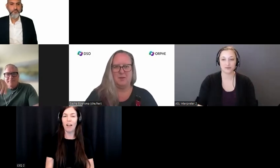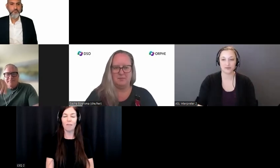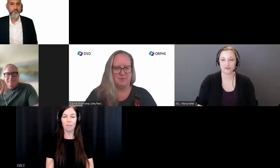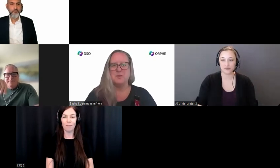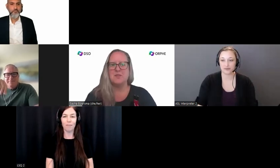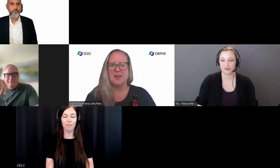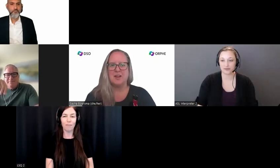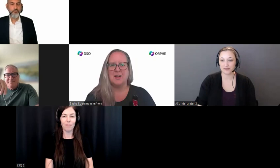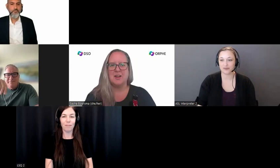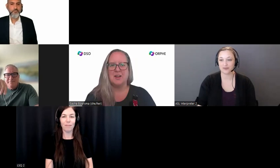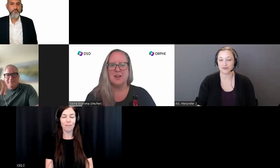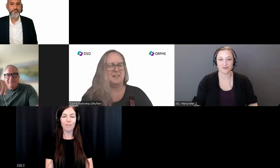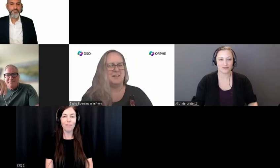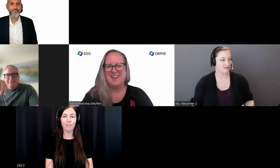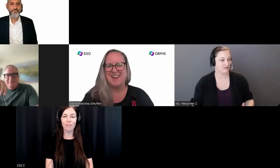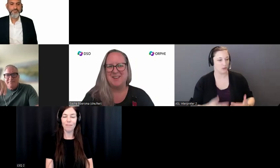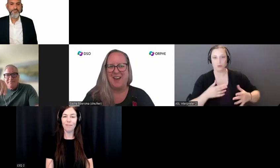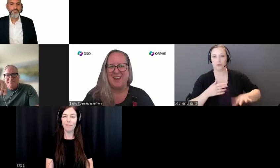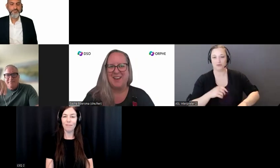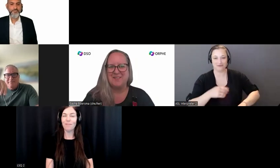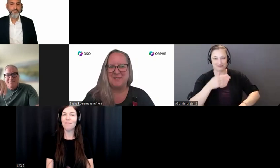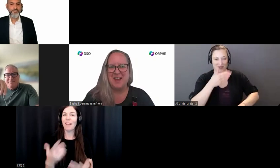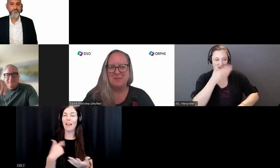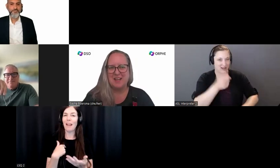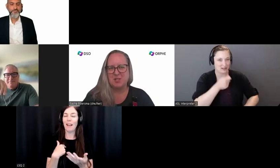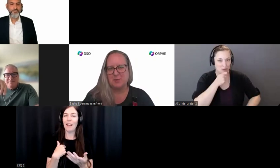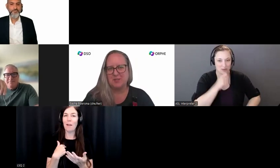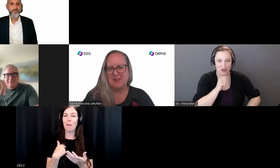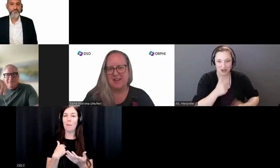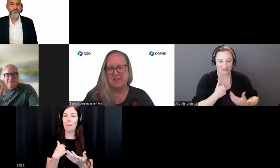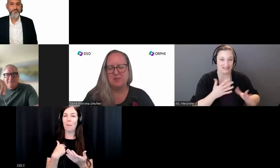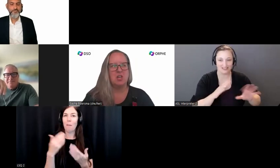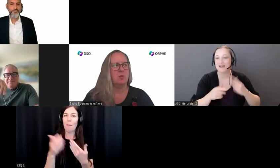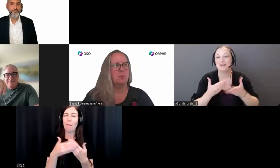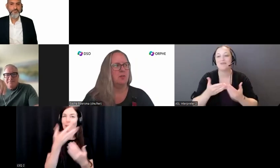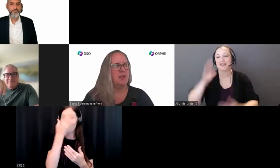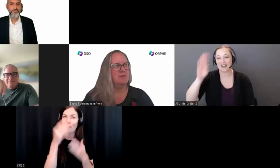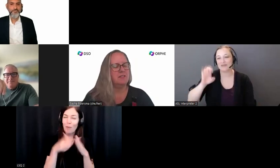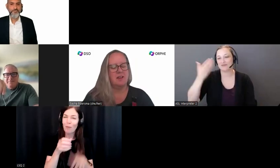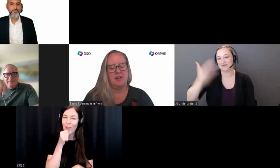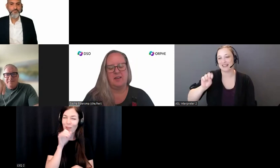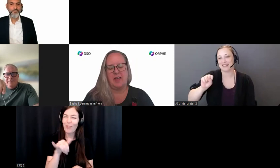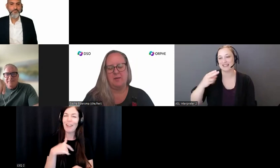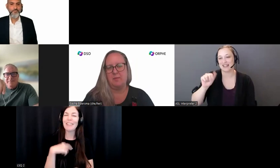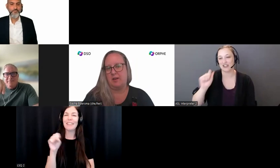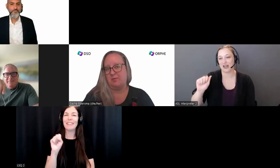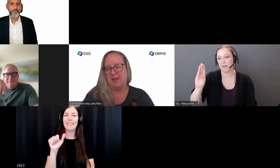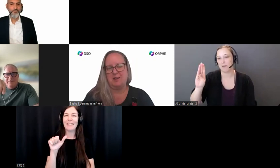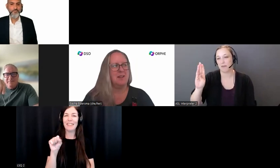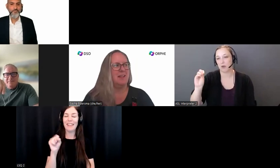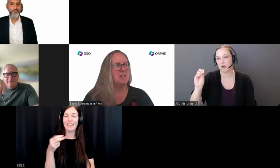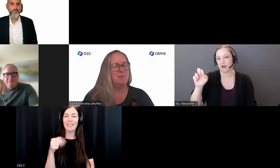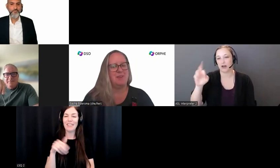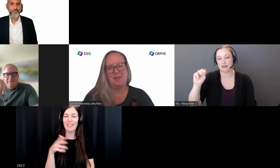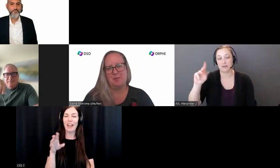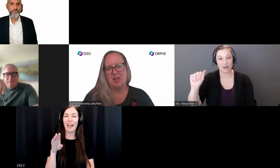I almost forgot to unmute myself. Hi, everyone. I'm Sasha Borsma. I use she, her pronouns. I am a white